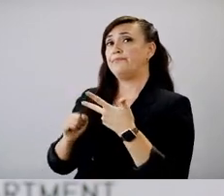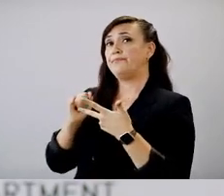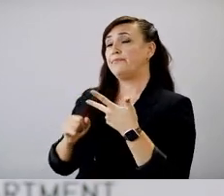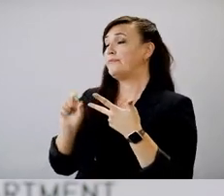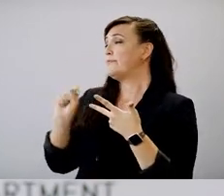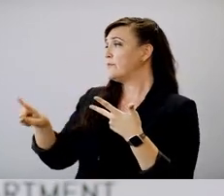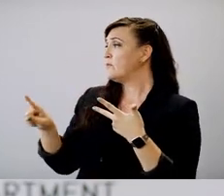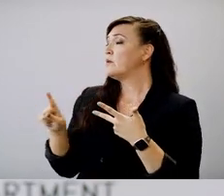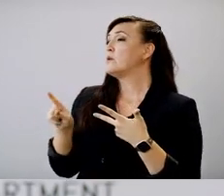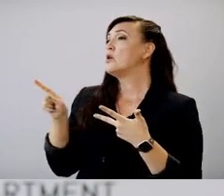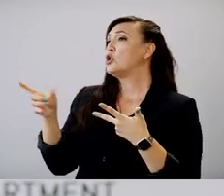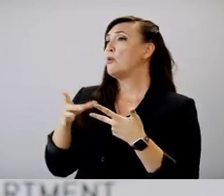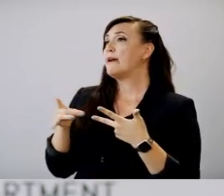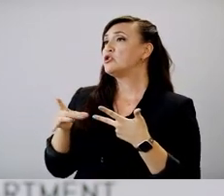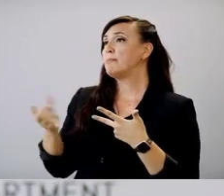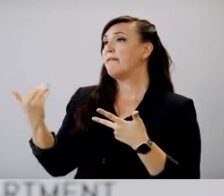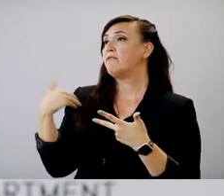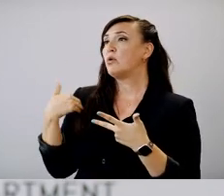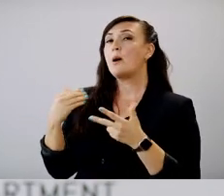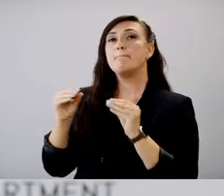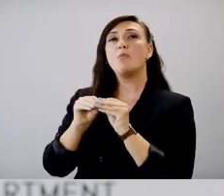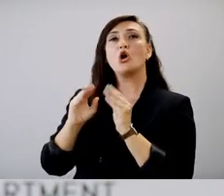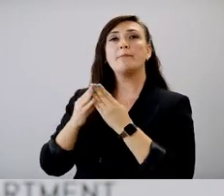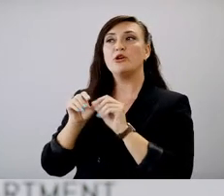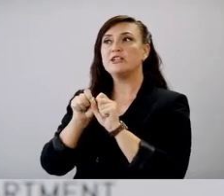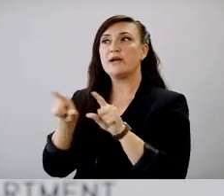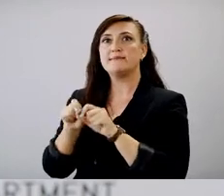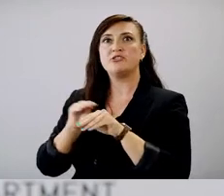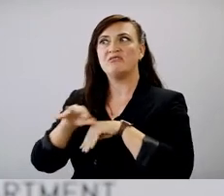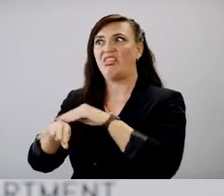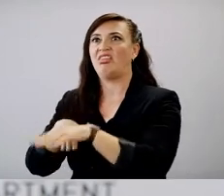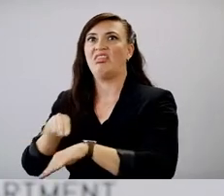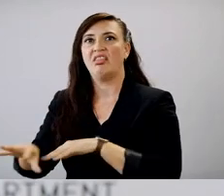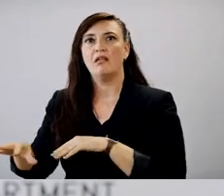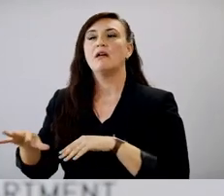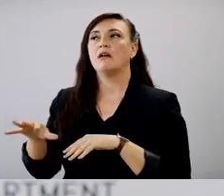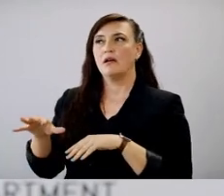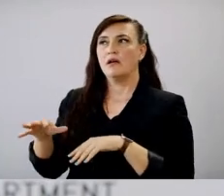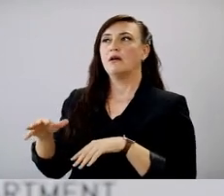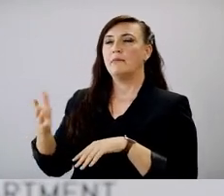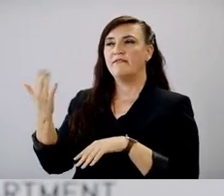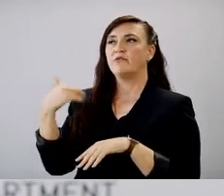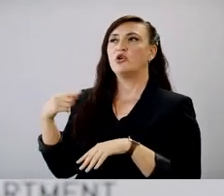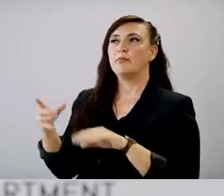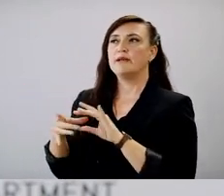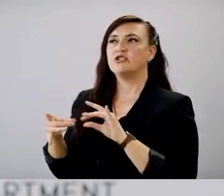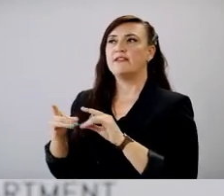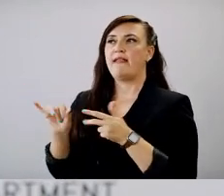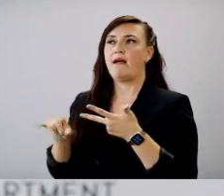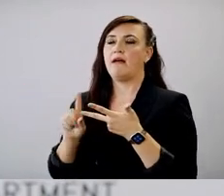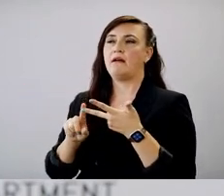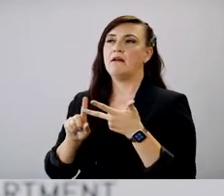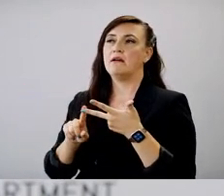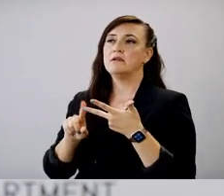mentioned, uh, the higher community transmission rate when you were asking the earlier question, um,